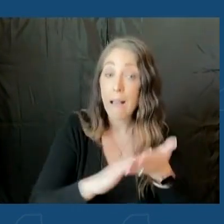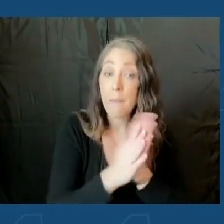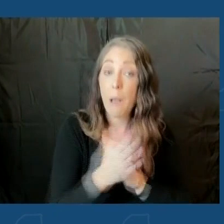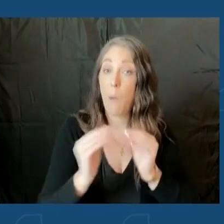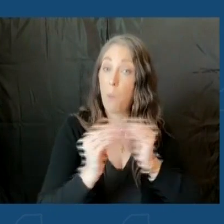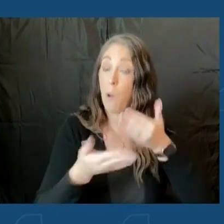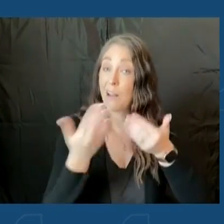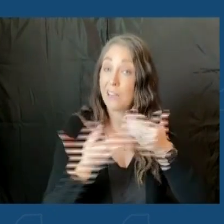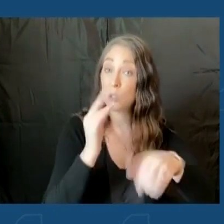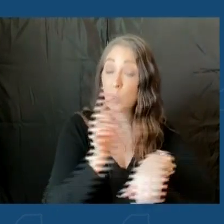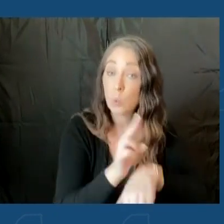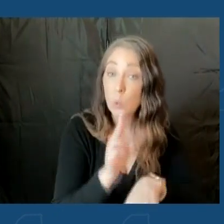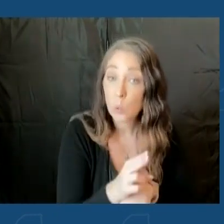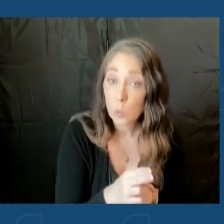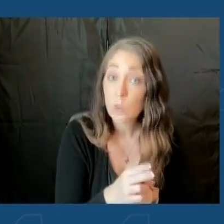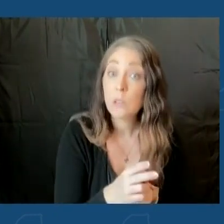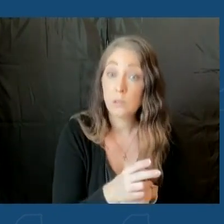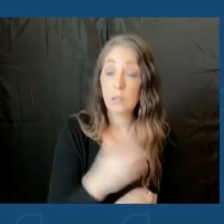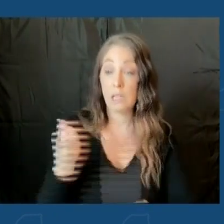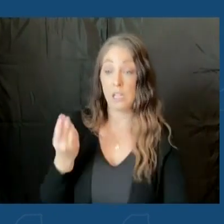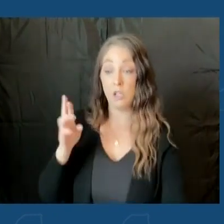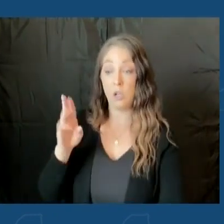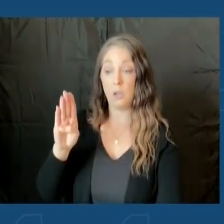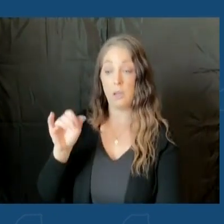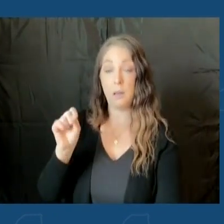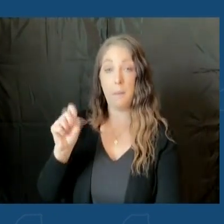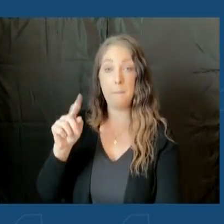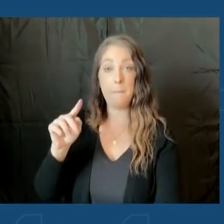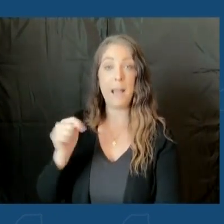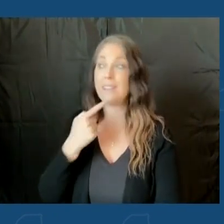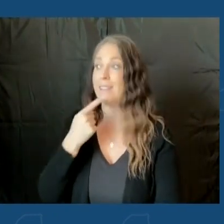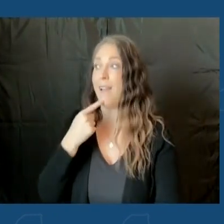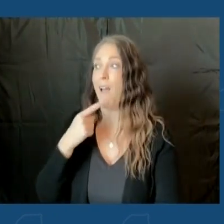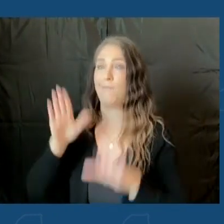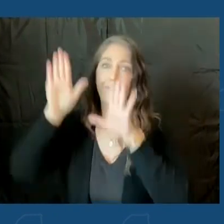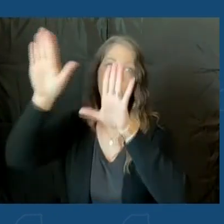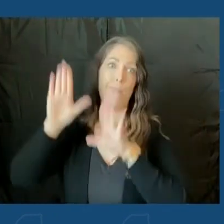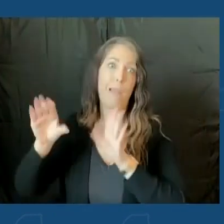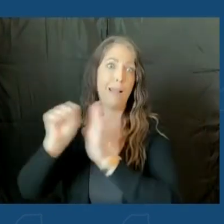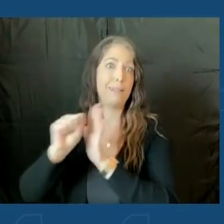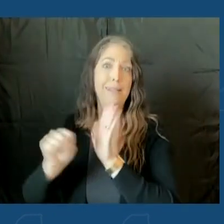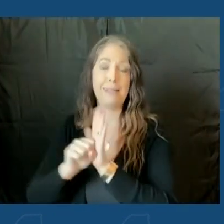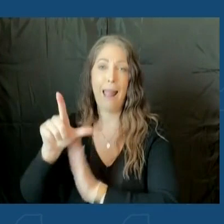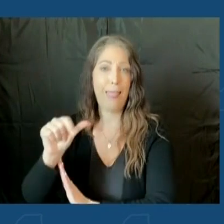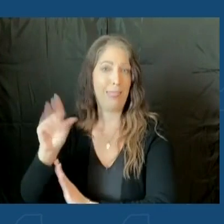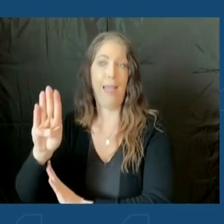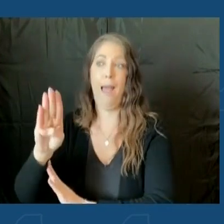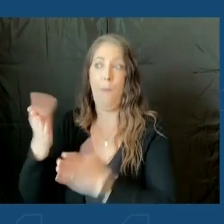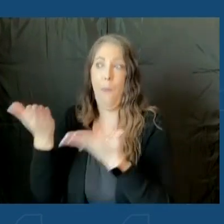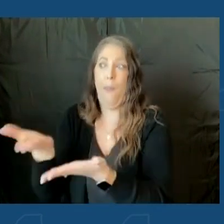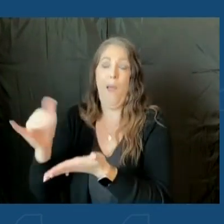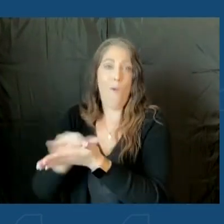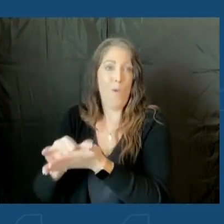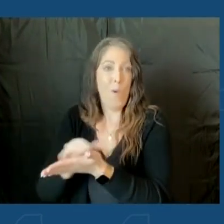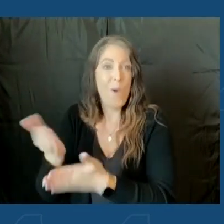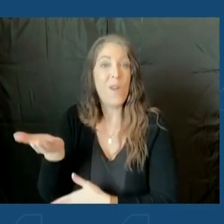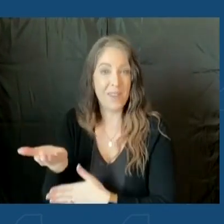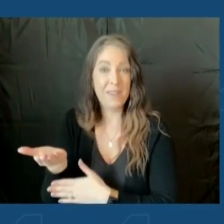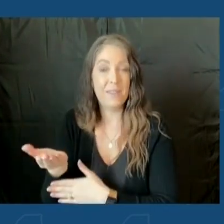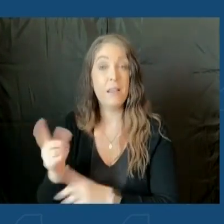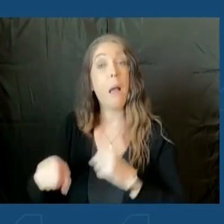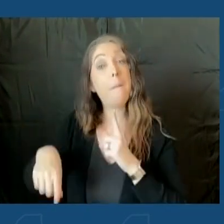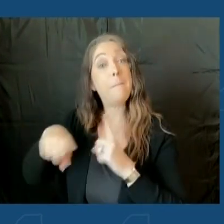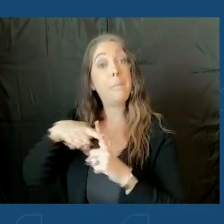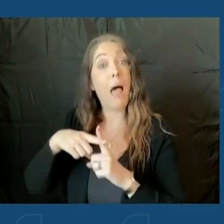Dr. Bassett, got great, great, great state labs, arguably among the best state labs in the country are in New York. We're also making commercial labs